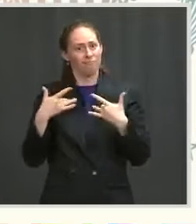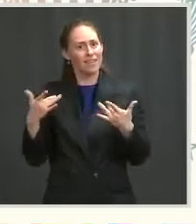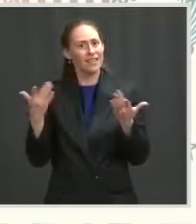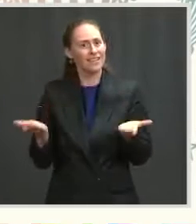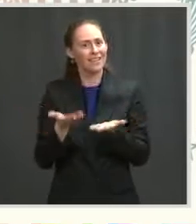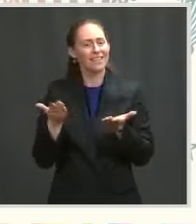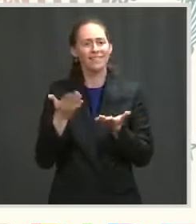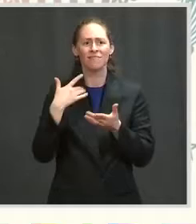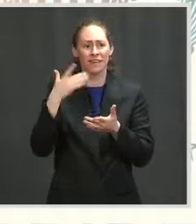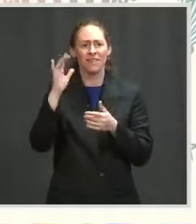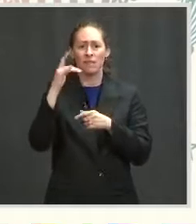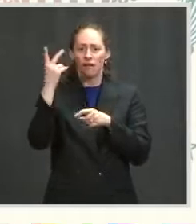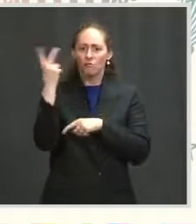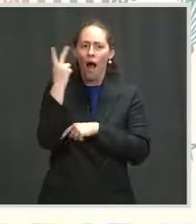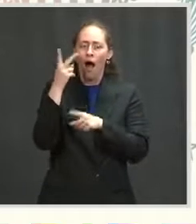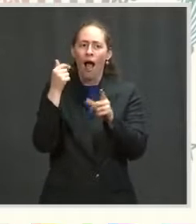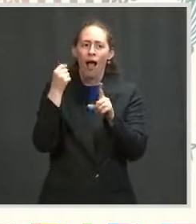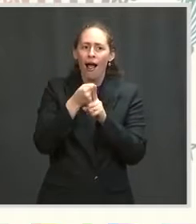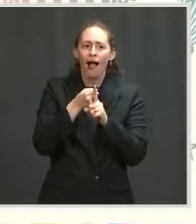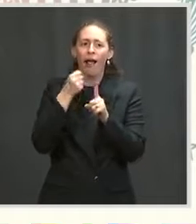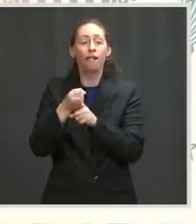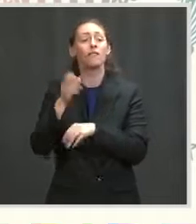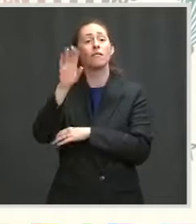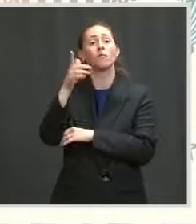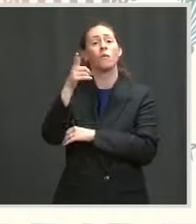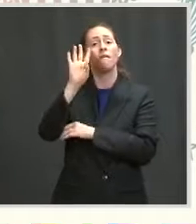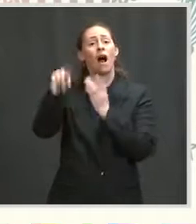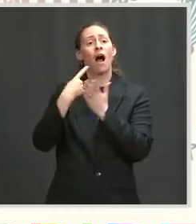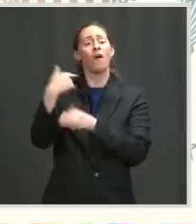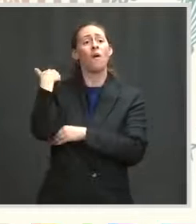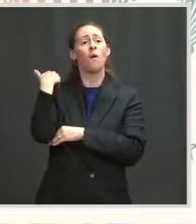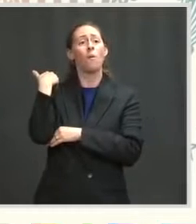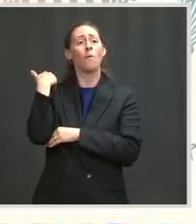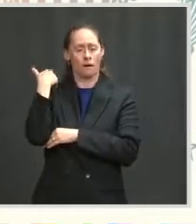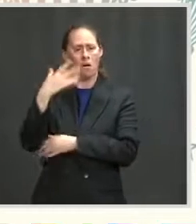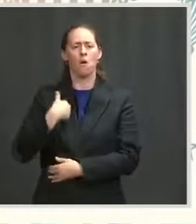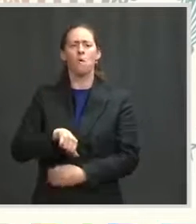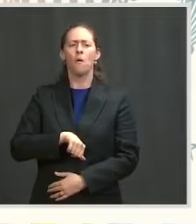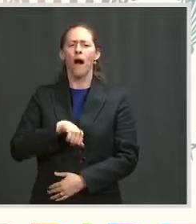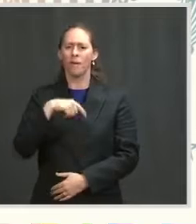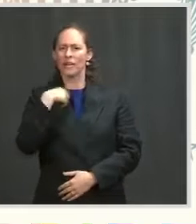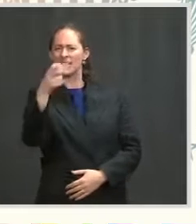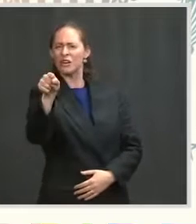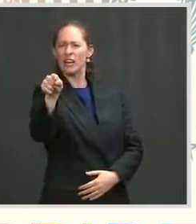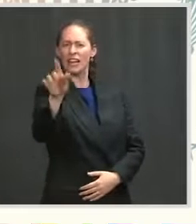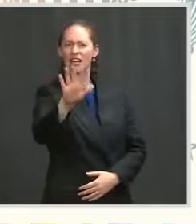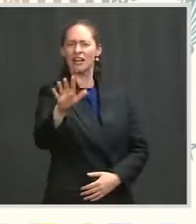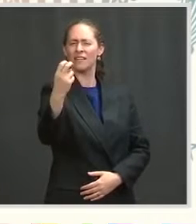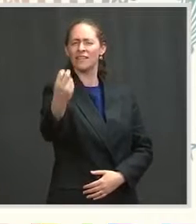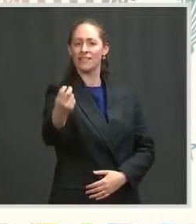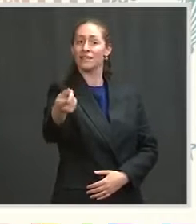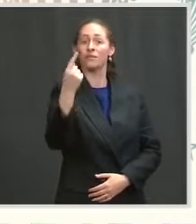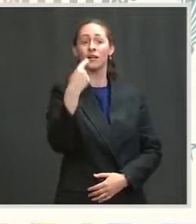But about 24 hours ago, with enormous pride, I sat right about there and watched the president announce